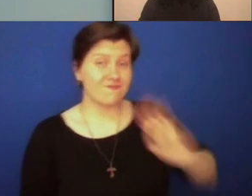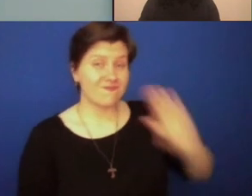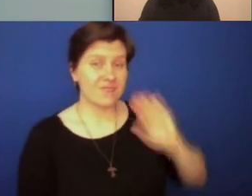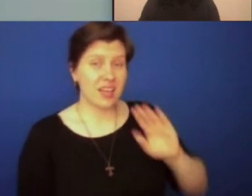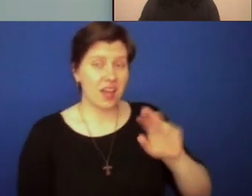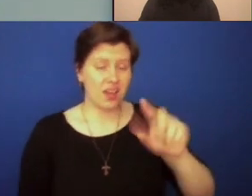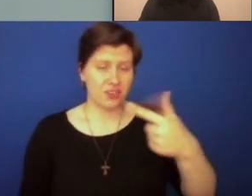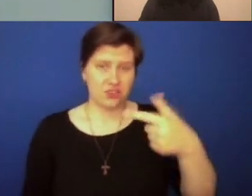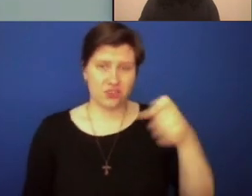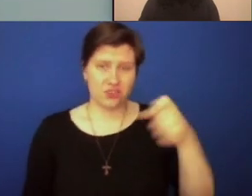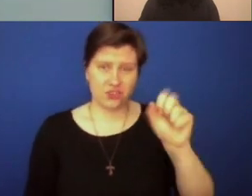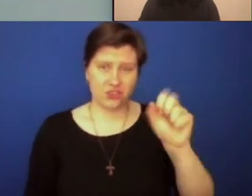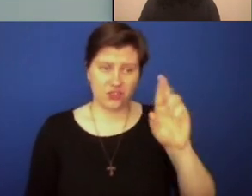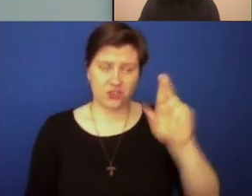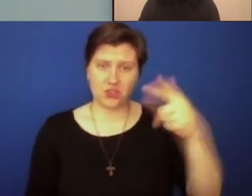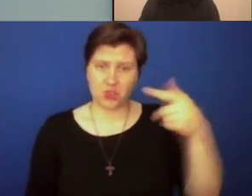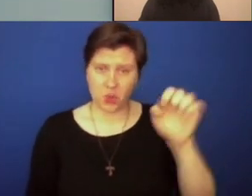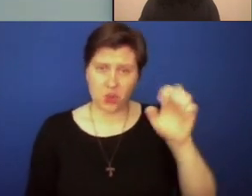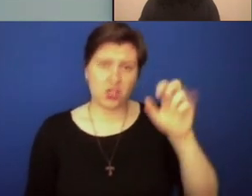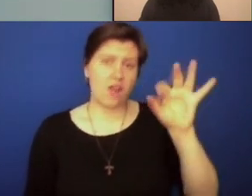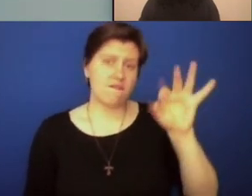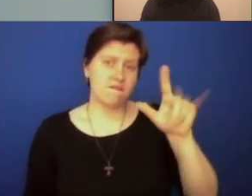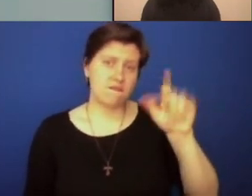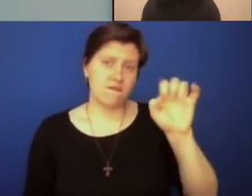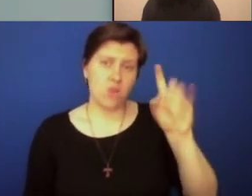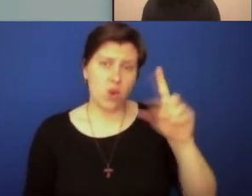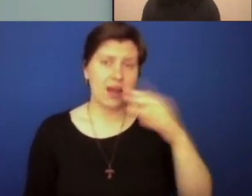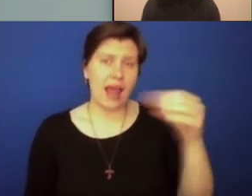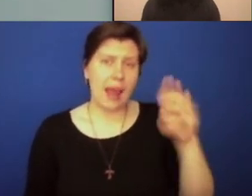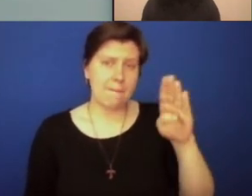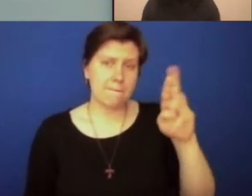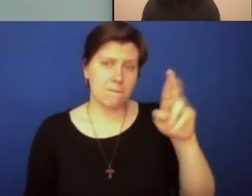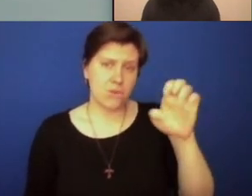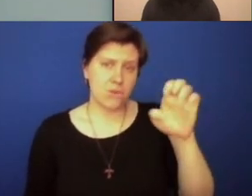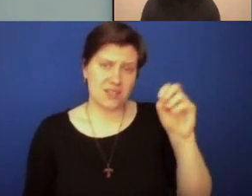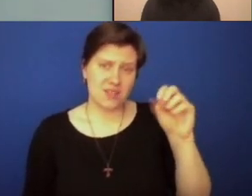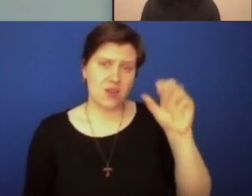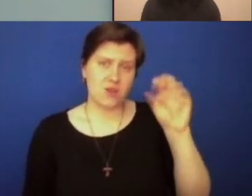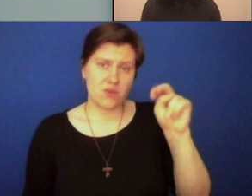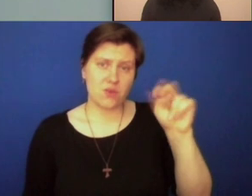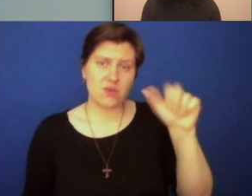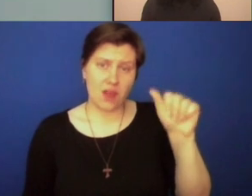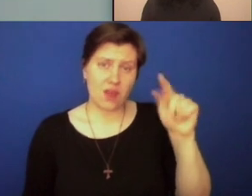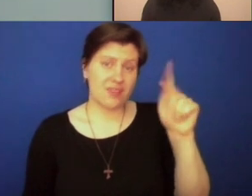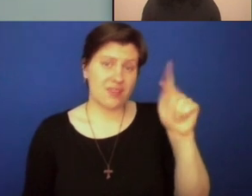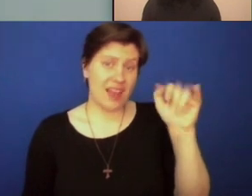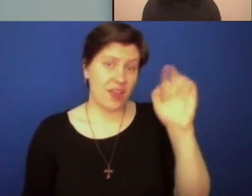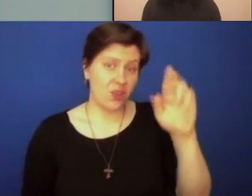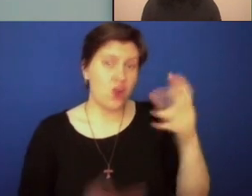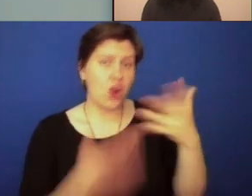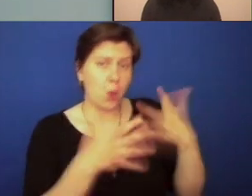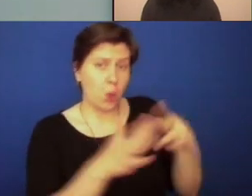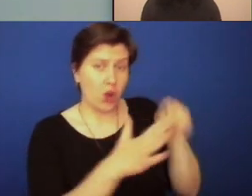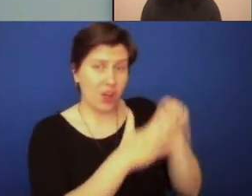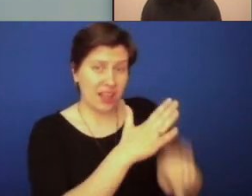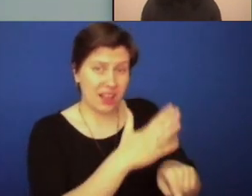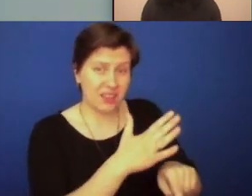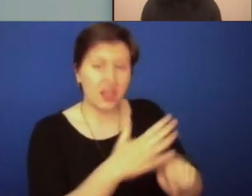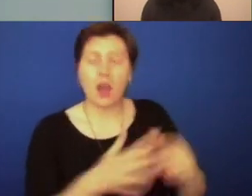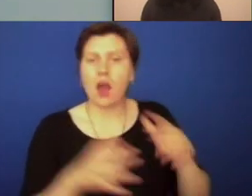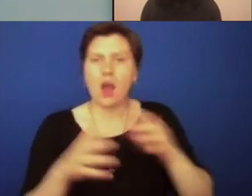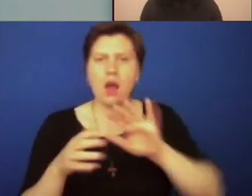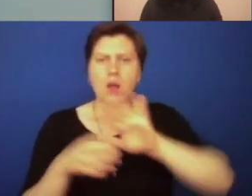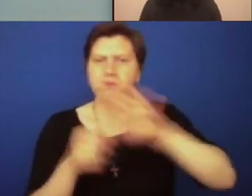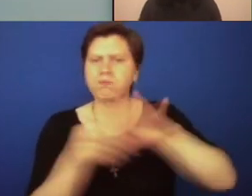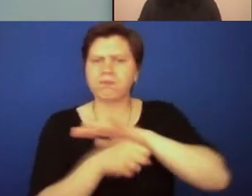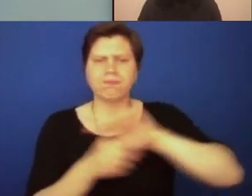Breonna Taylor sparked a racial justice reckoning in a way previously unseen in a generation. These recent events have led individuals to examine